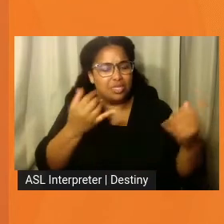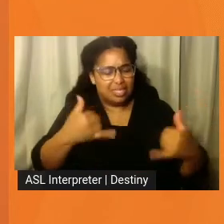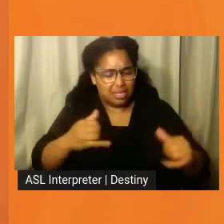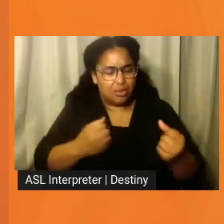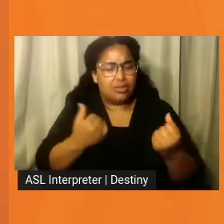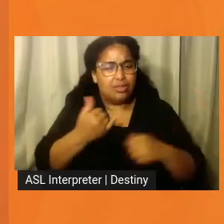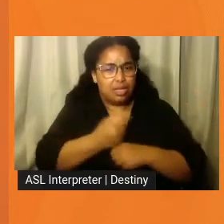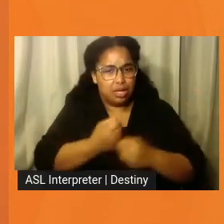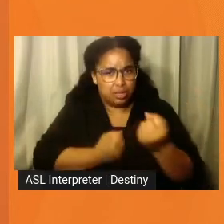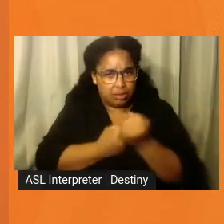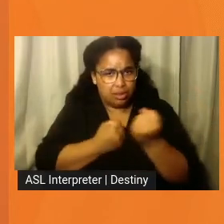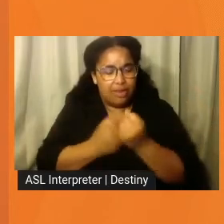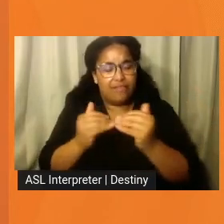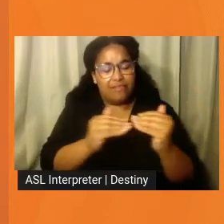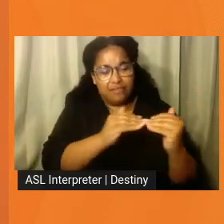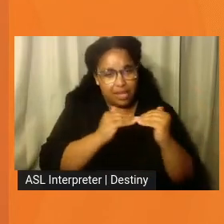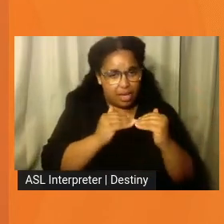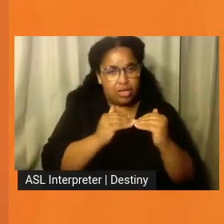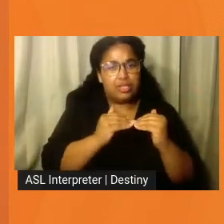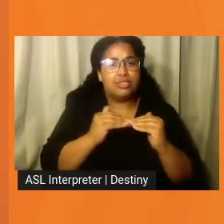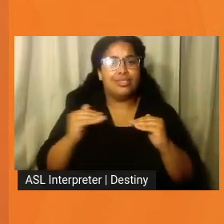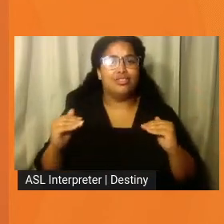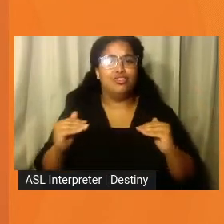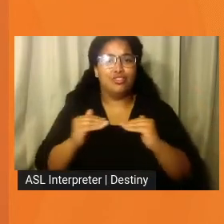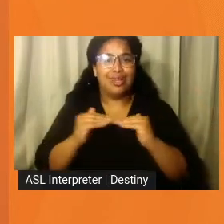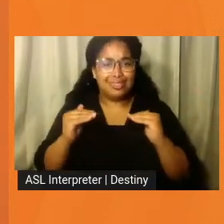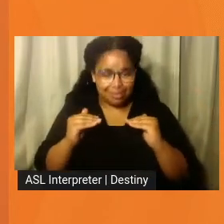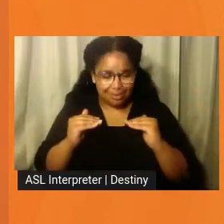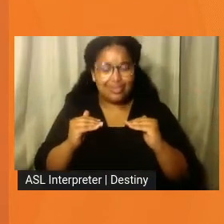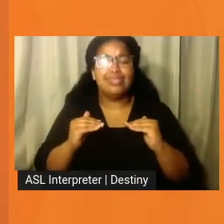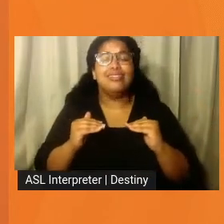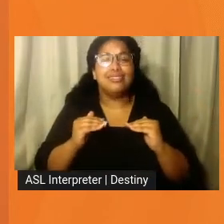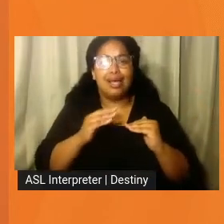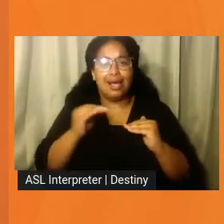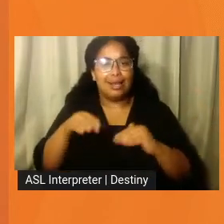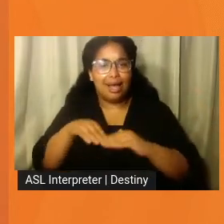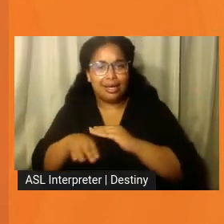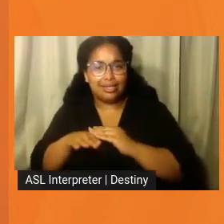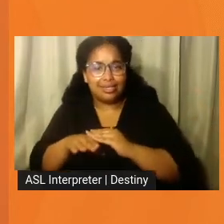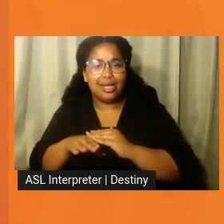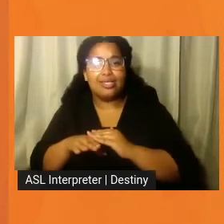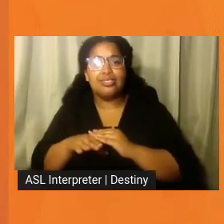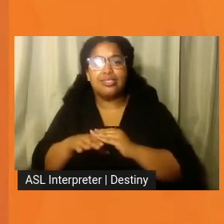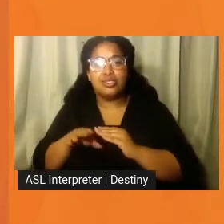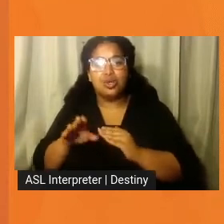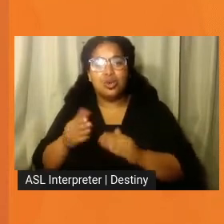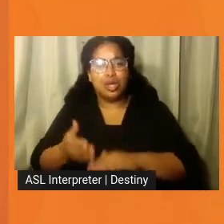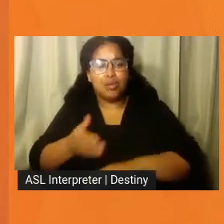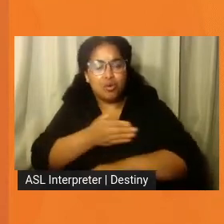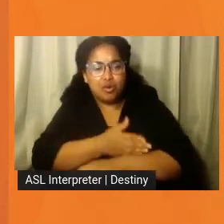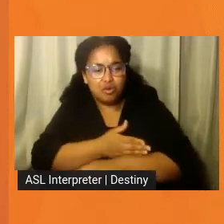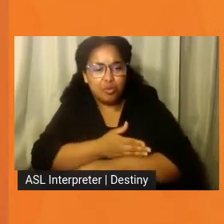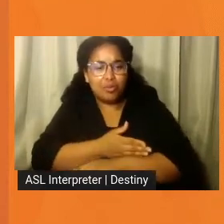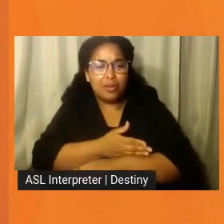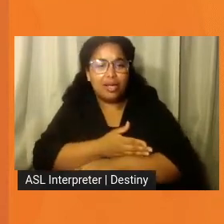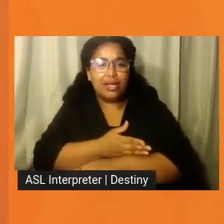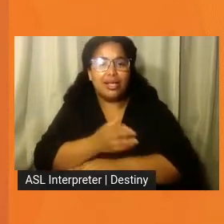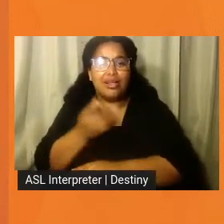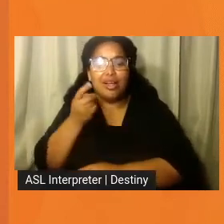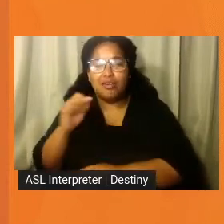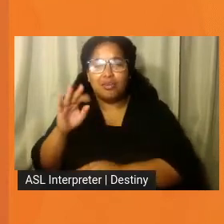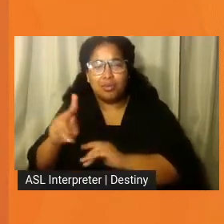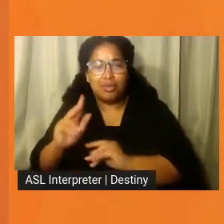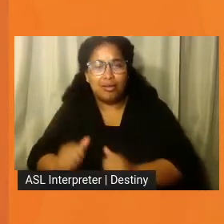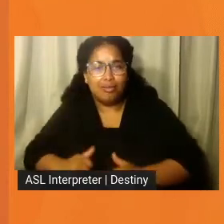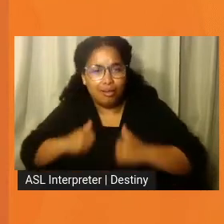Fairness, justice, access, and opportunity to improve one's quality of life. So now I'm going to go off script a little bit about Marty, because